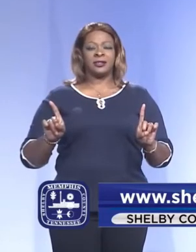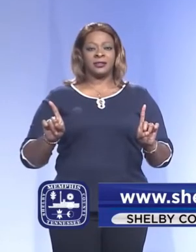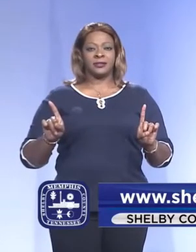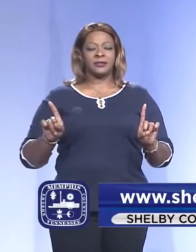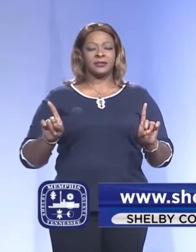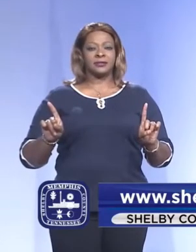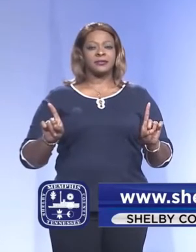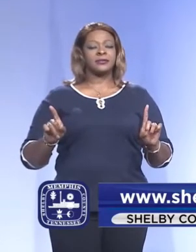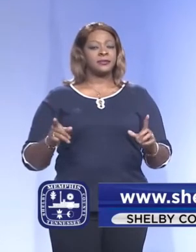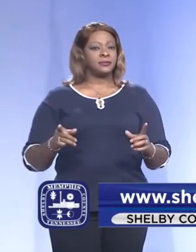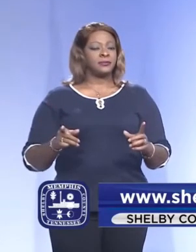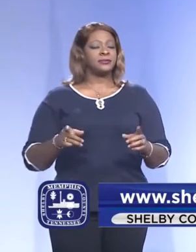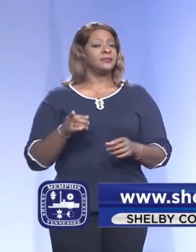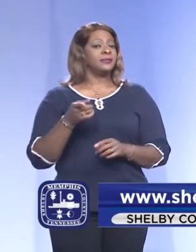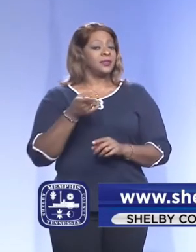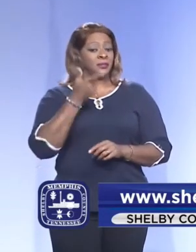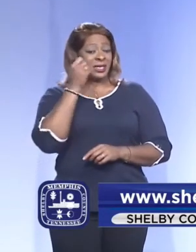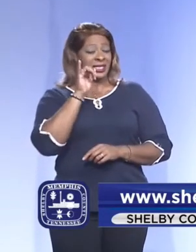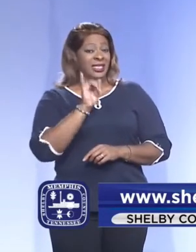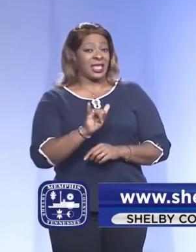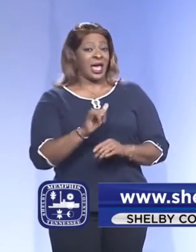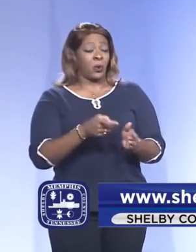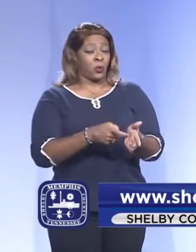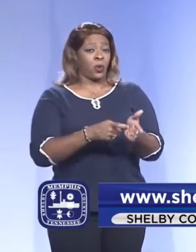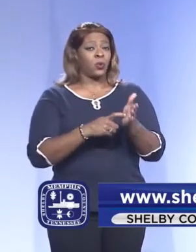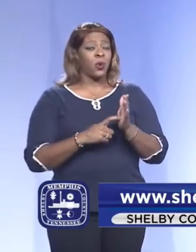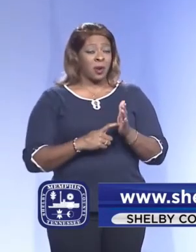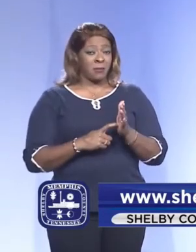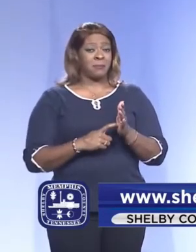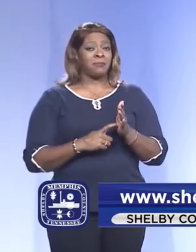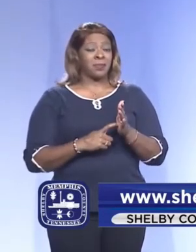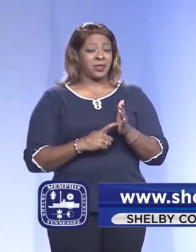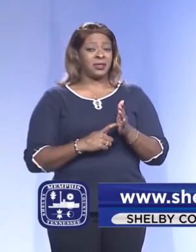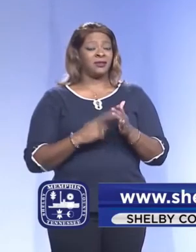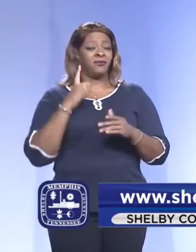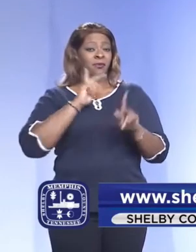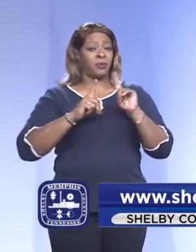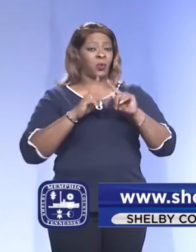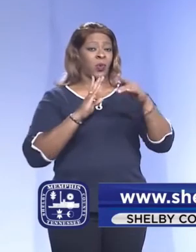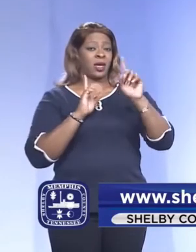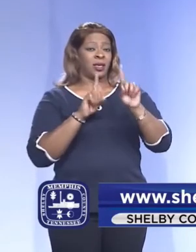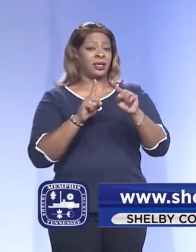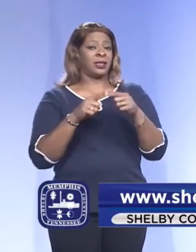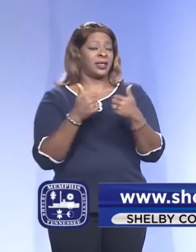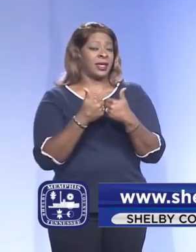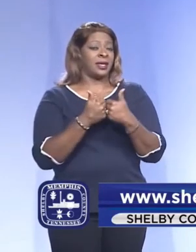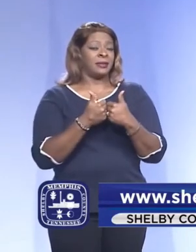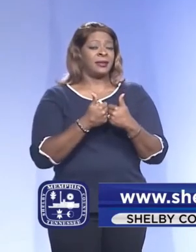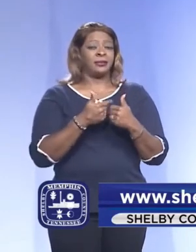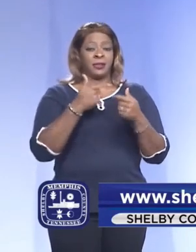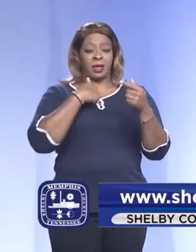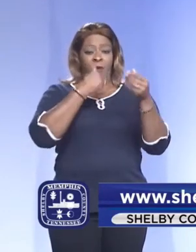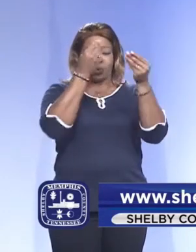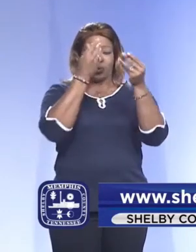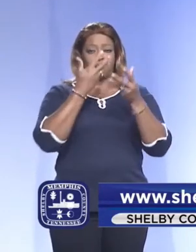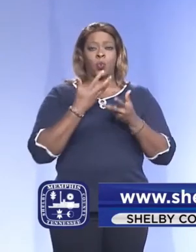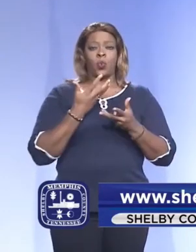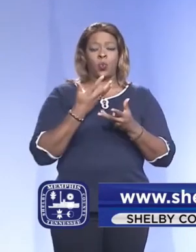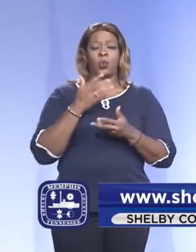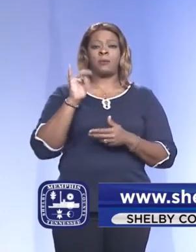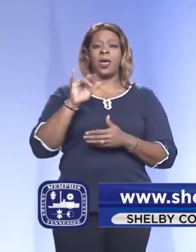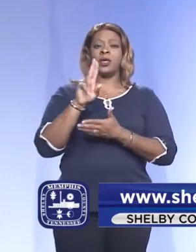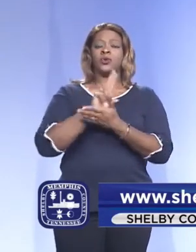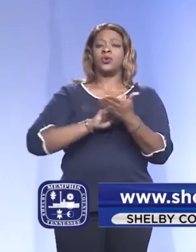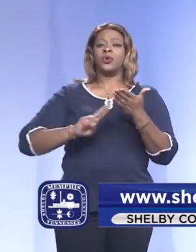As a result of that particular requirement, I was instructed and told by the